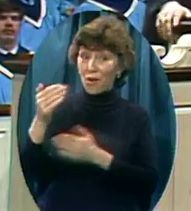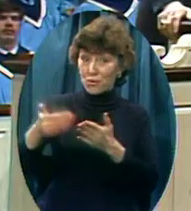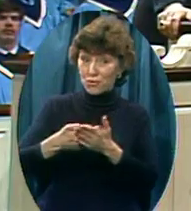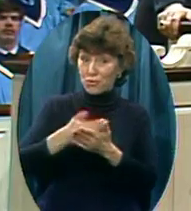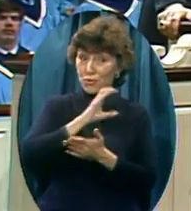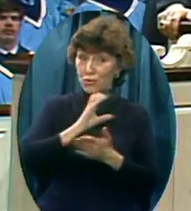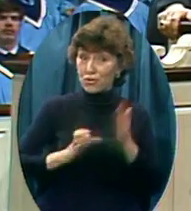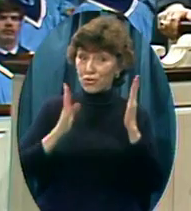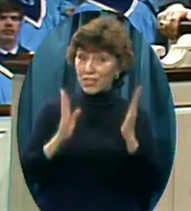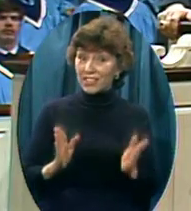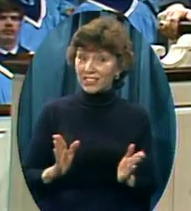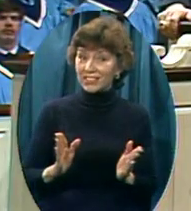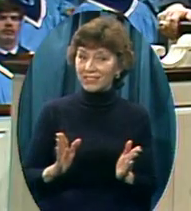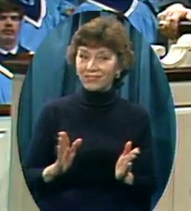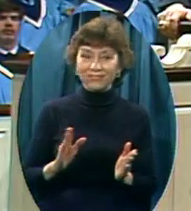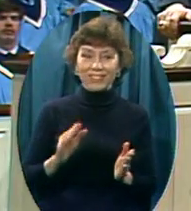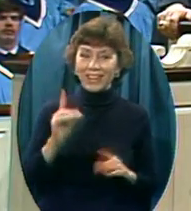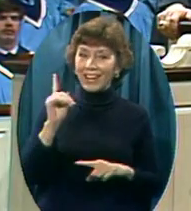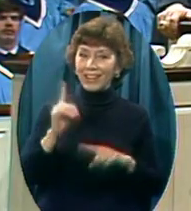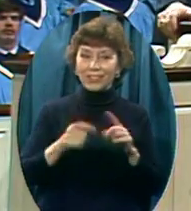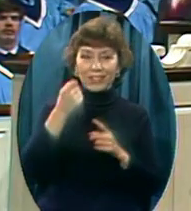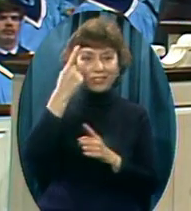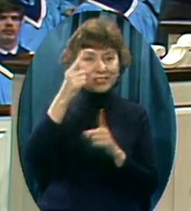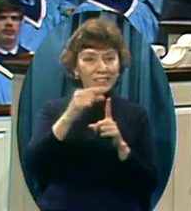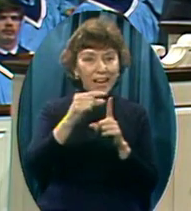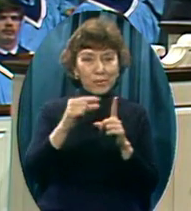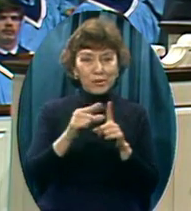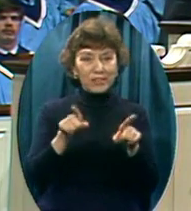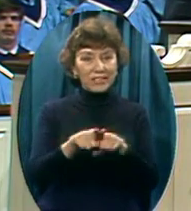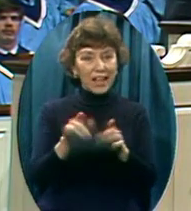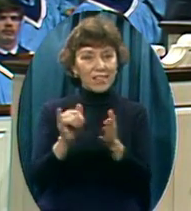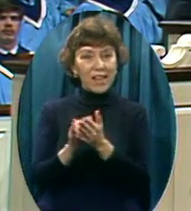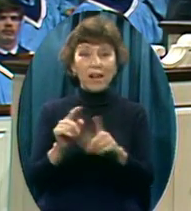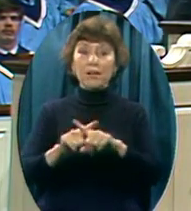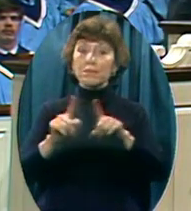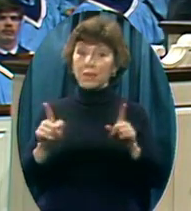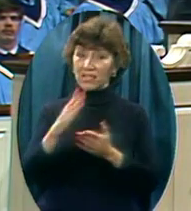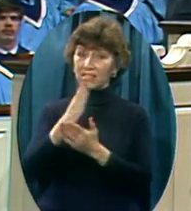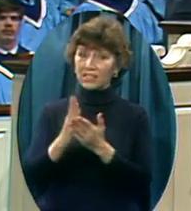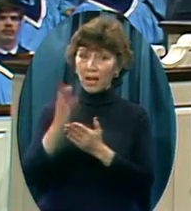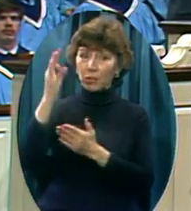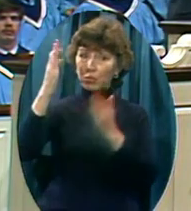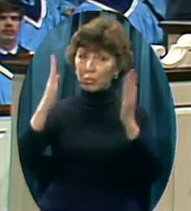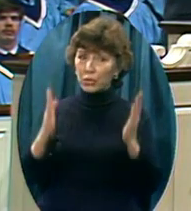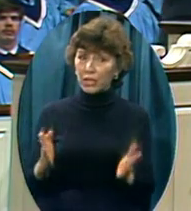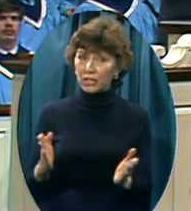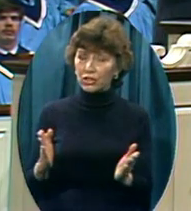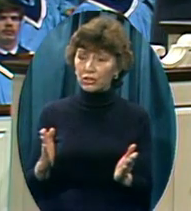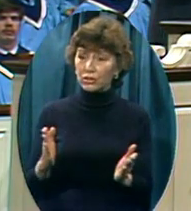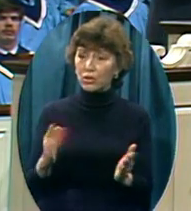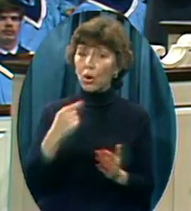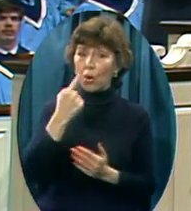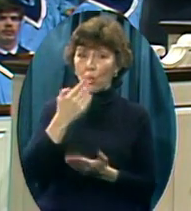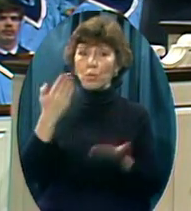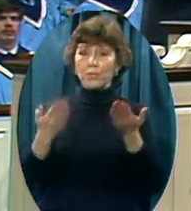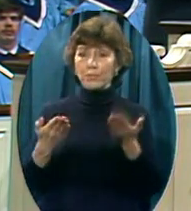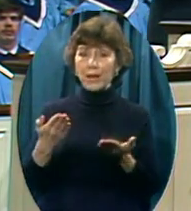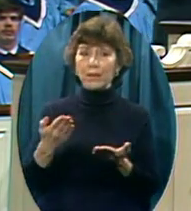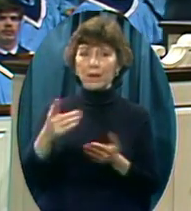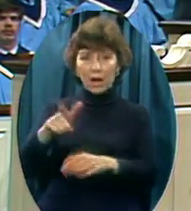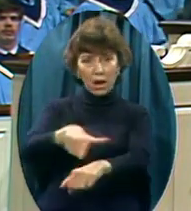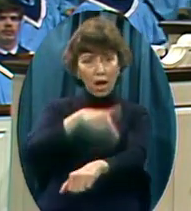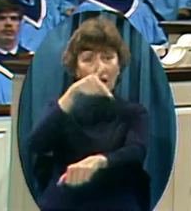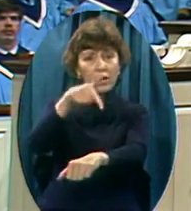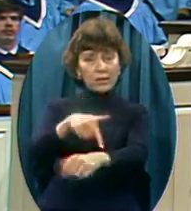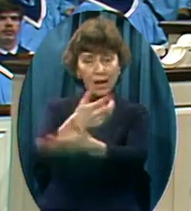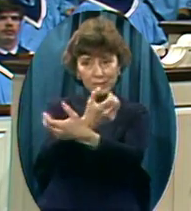brethren Feel that it's their job To shoot down everybody Who doesn't know What they know And believe everything Just like they believe